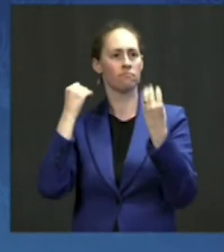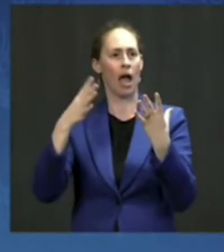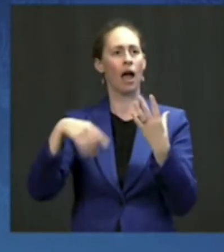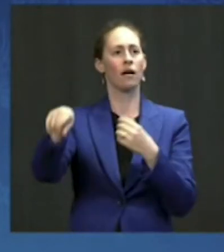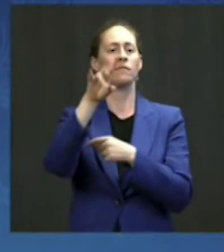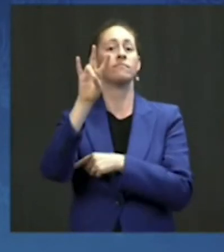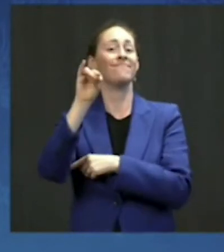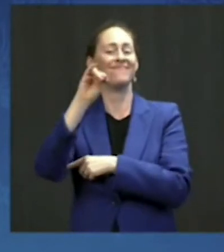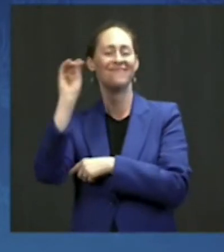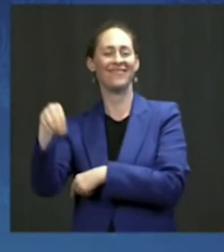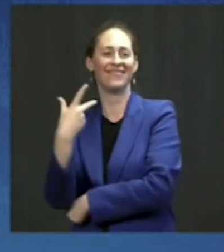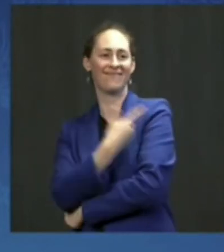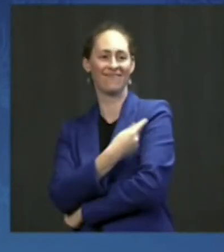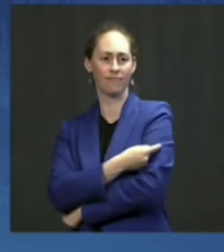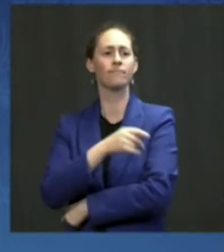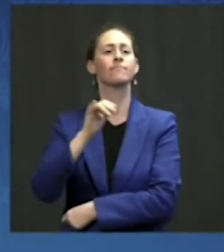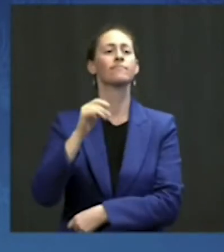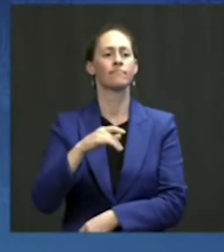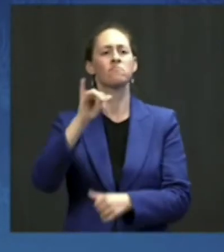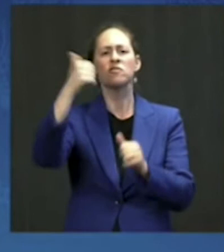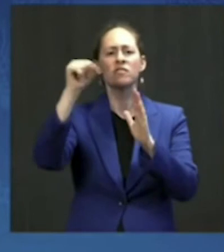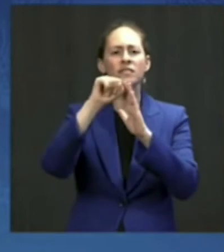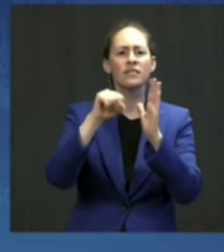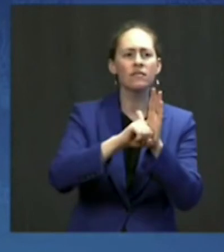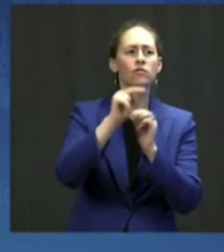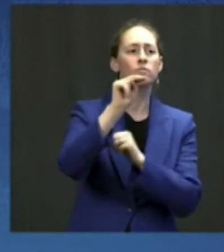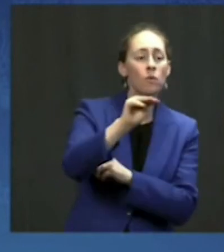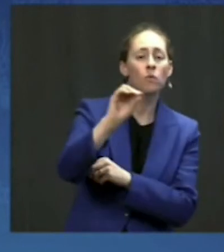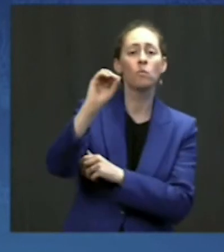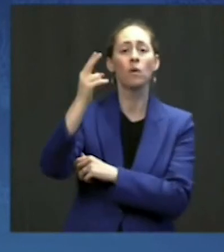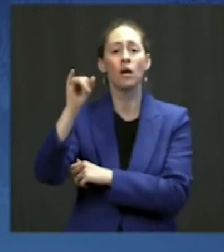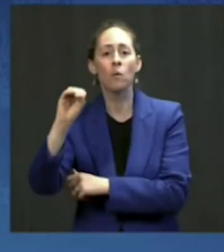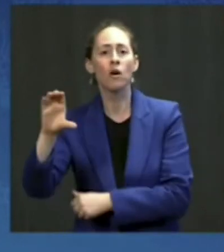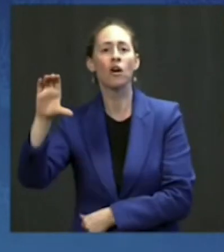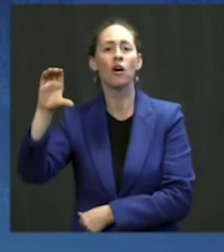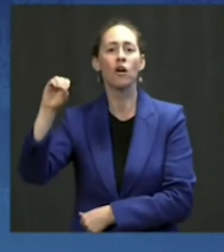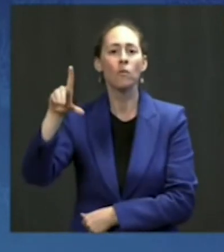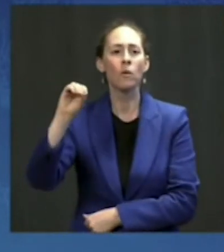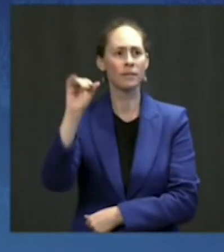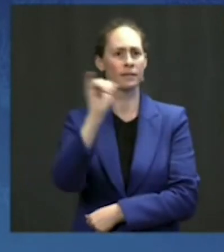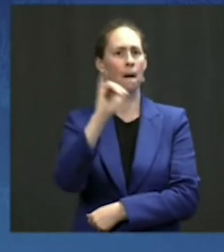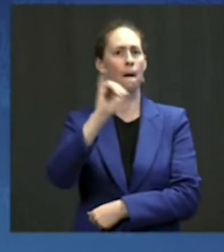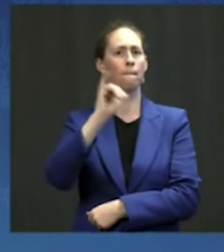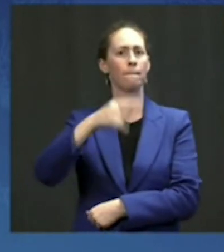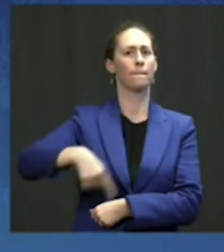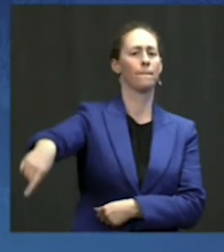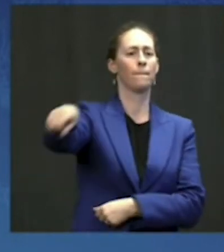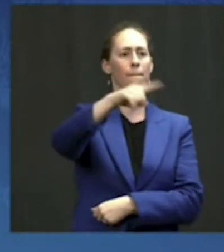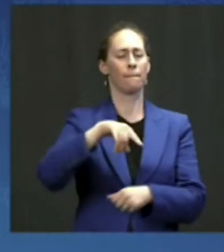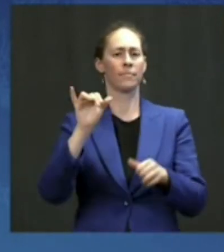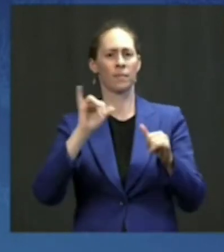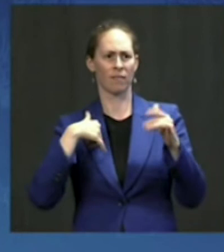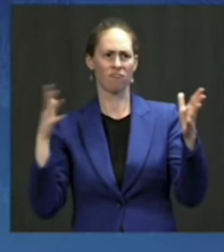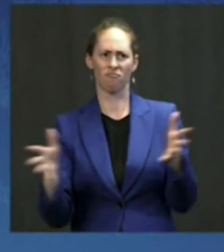like New Mexico, Ohio, and Colorado are offering similar incentive programs that have helped increase vaccination rates.